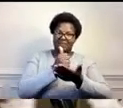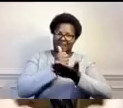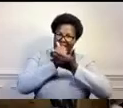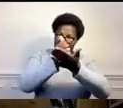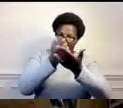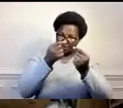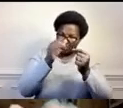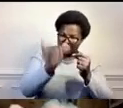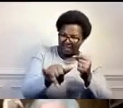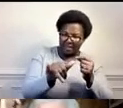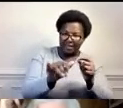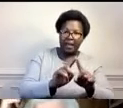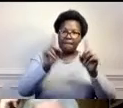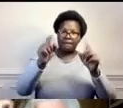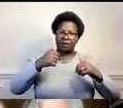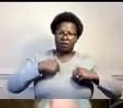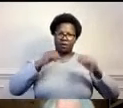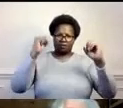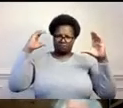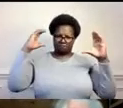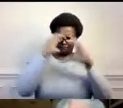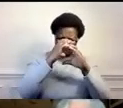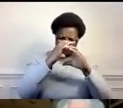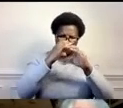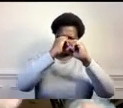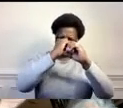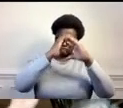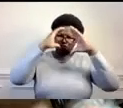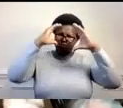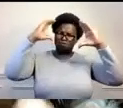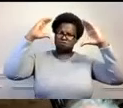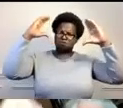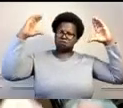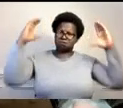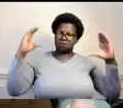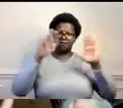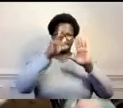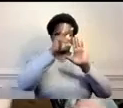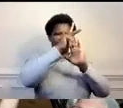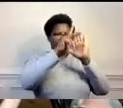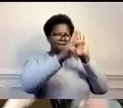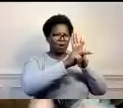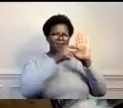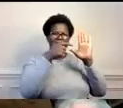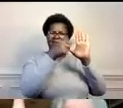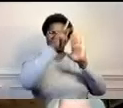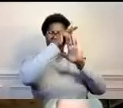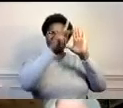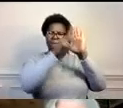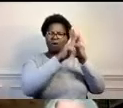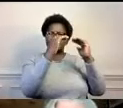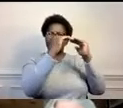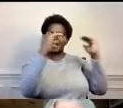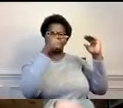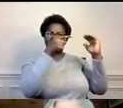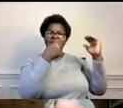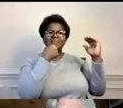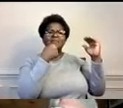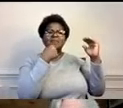at that large macro level the policy level direct support professionals the time has come